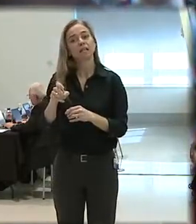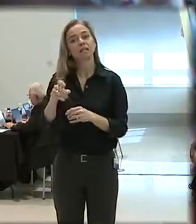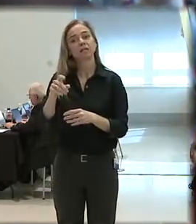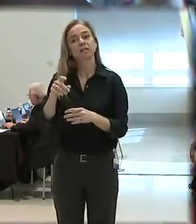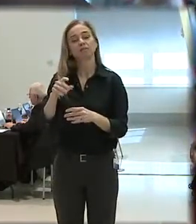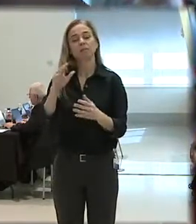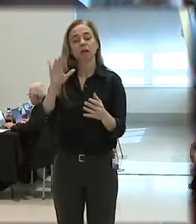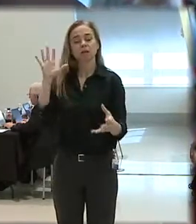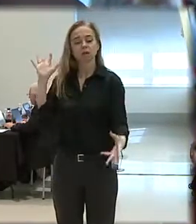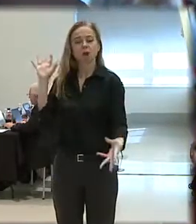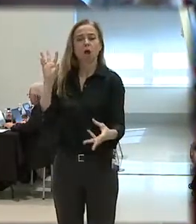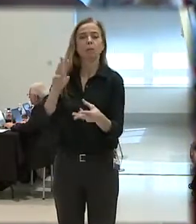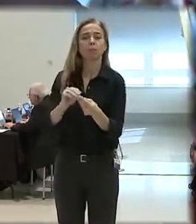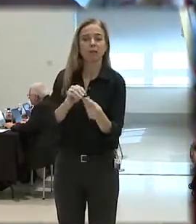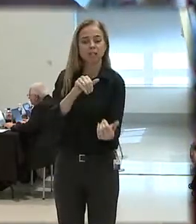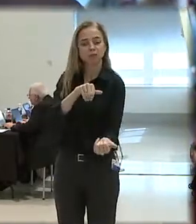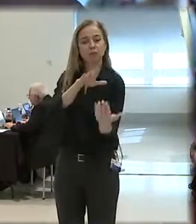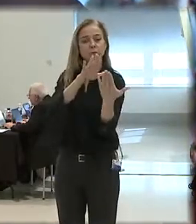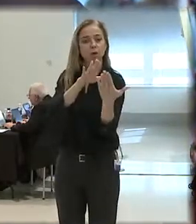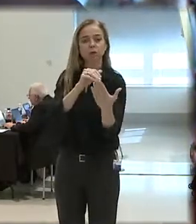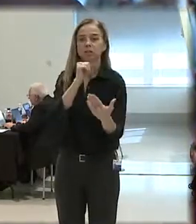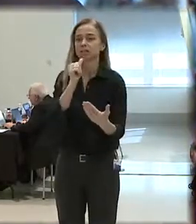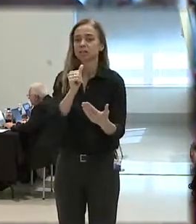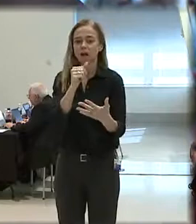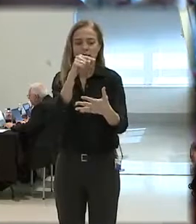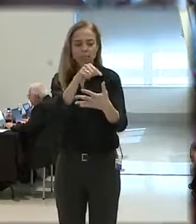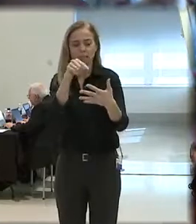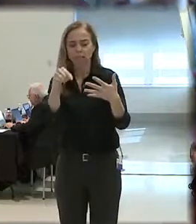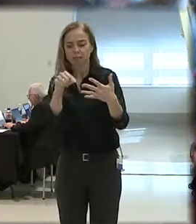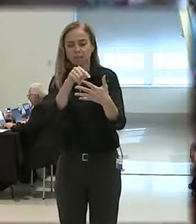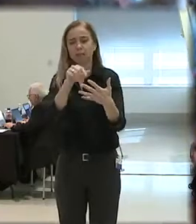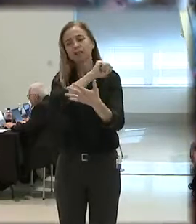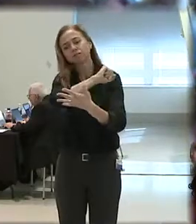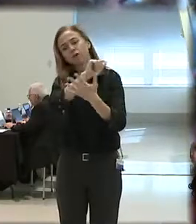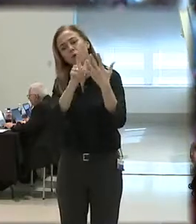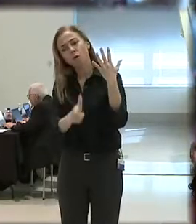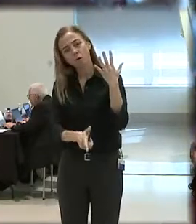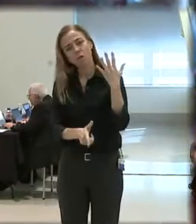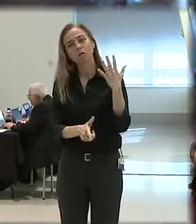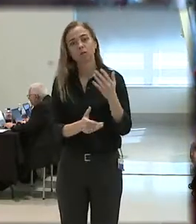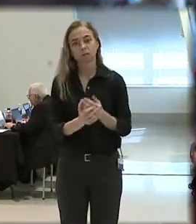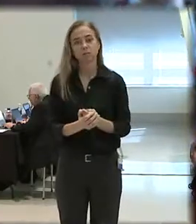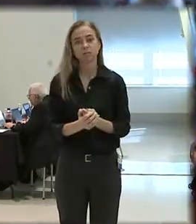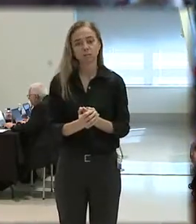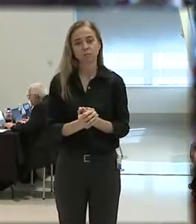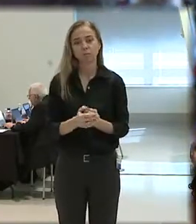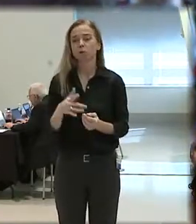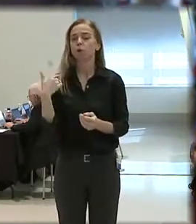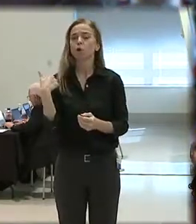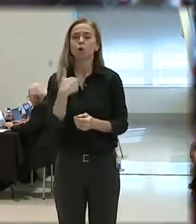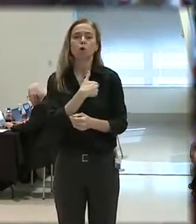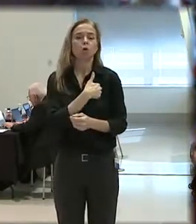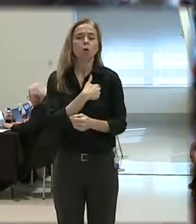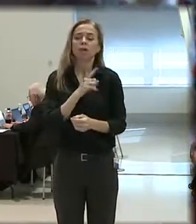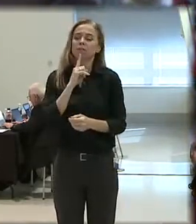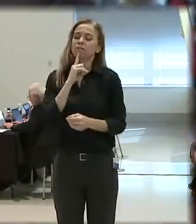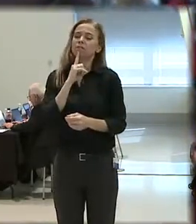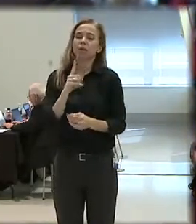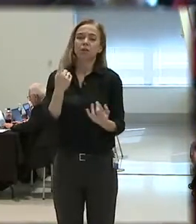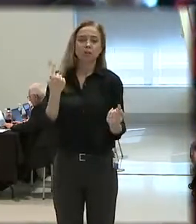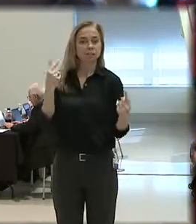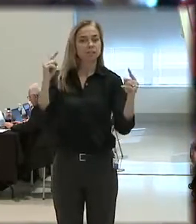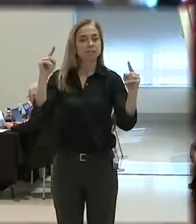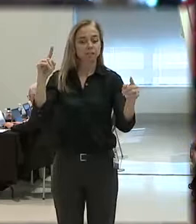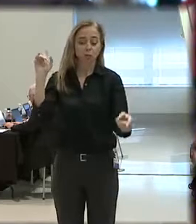approach. It's not one of all of the things I just mentioned. It's all of those things. Look, we have been very successful